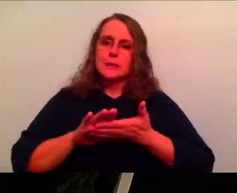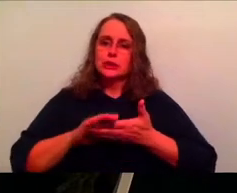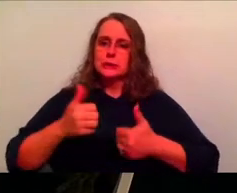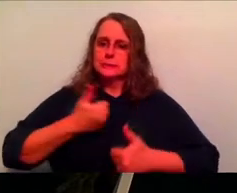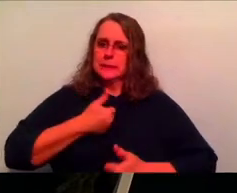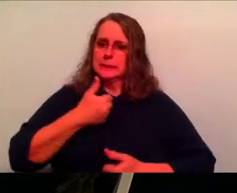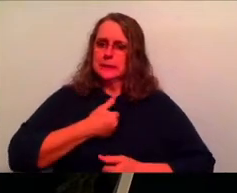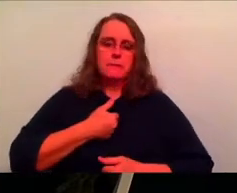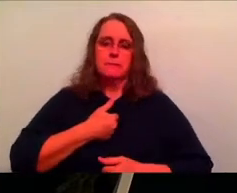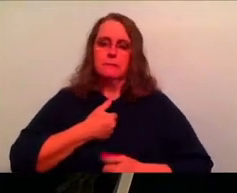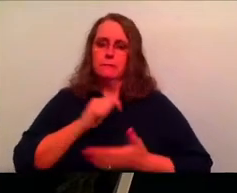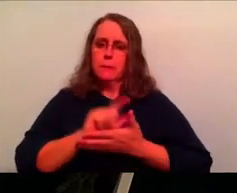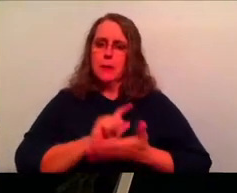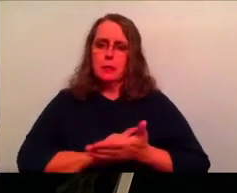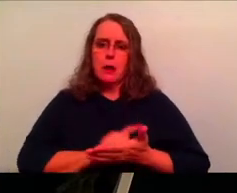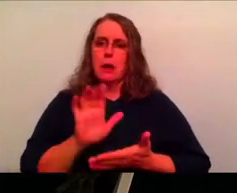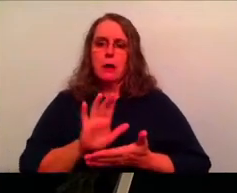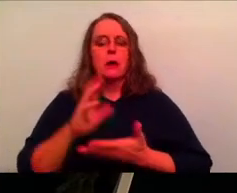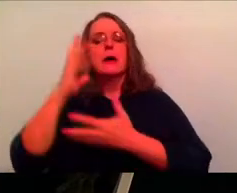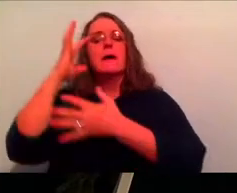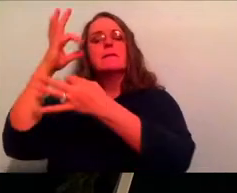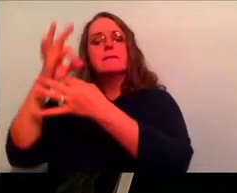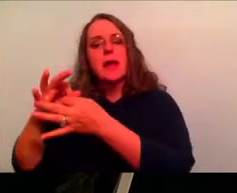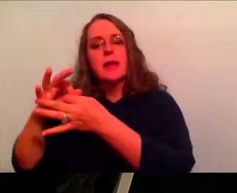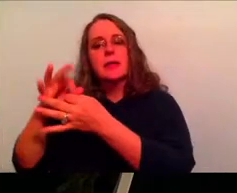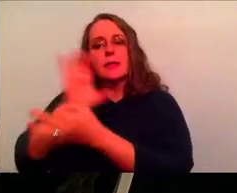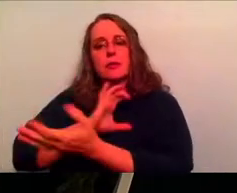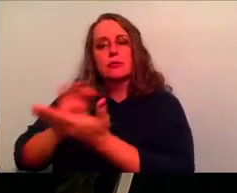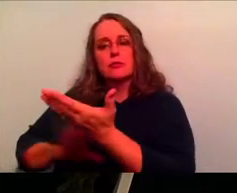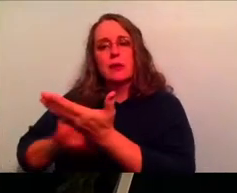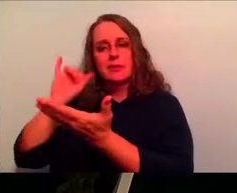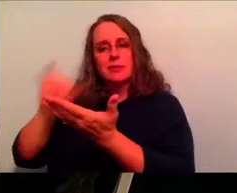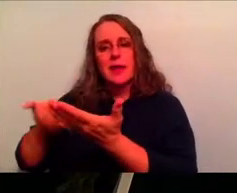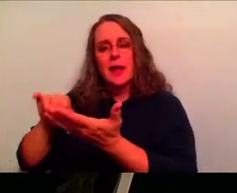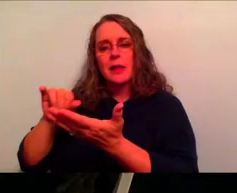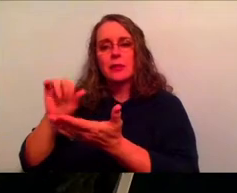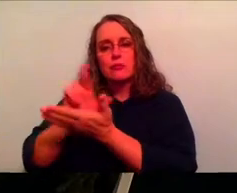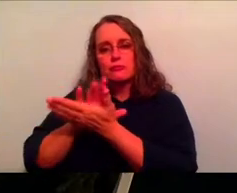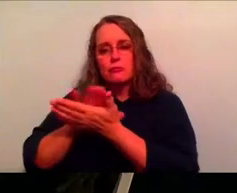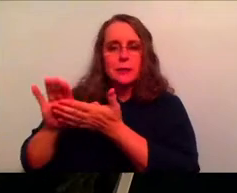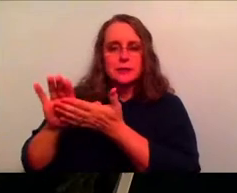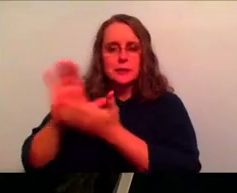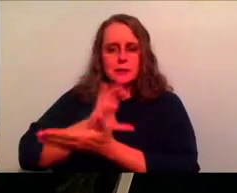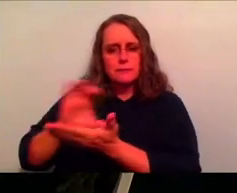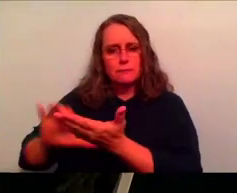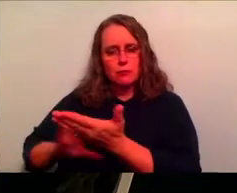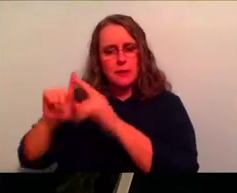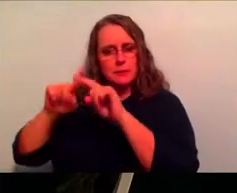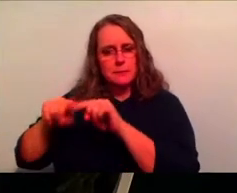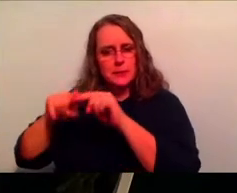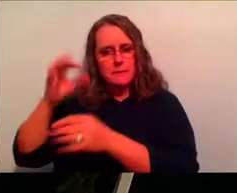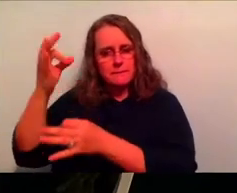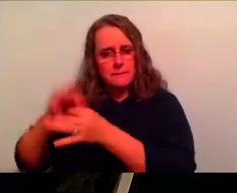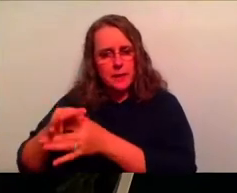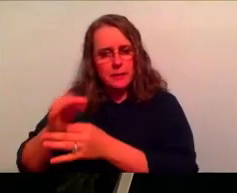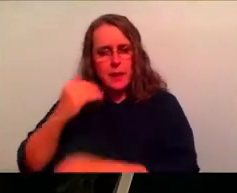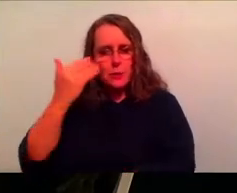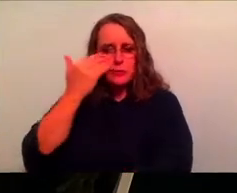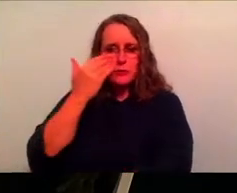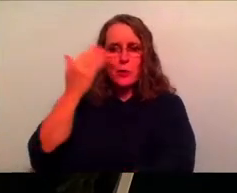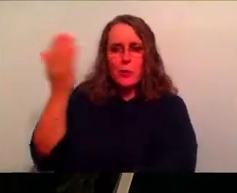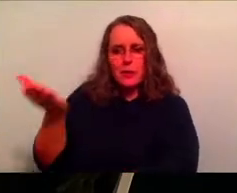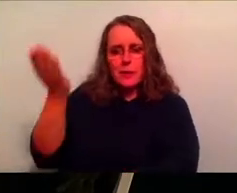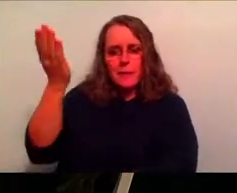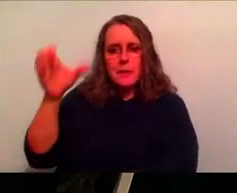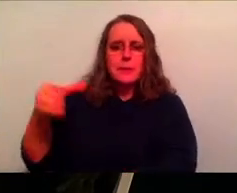the law, but that which comes through faith in Christ, the righteousness from Christ that depends on faith, that I may know him and the power of his